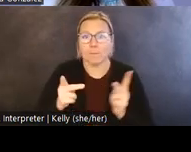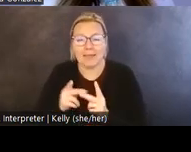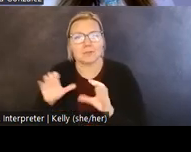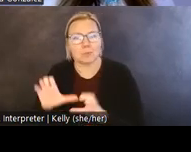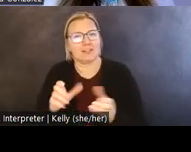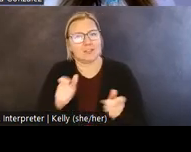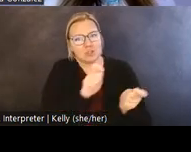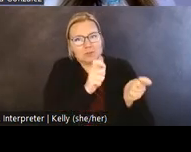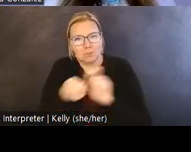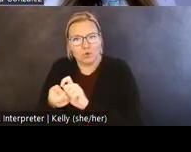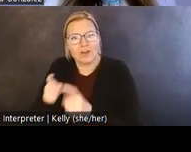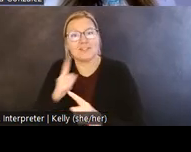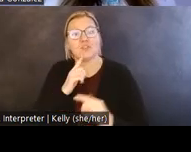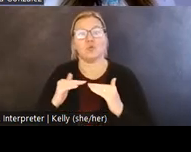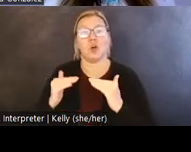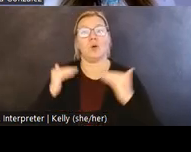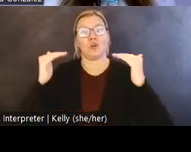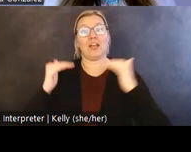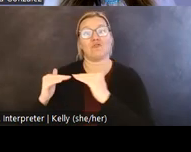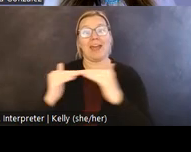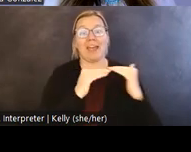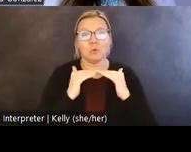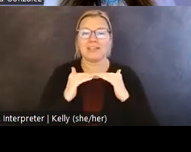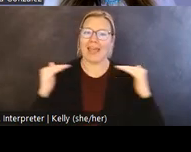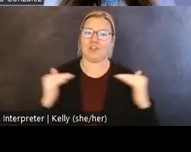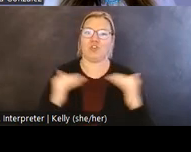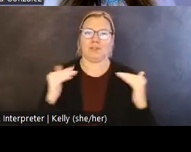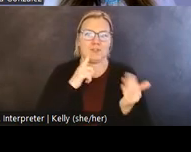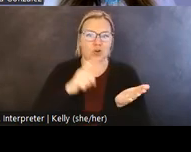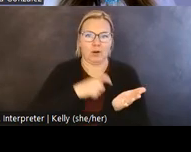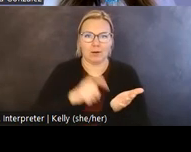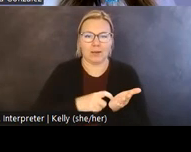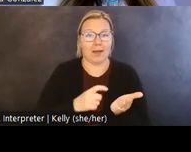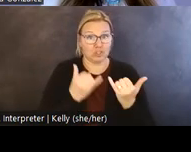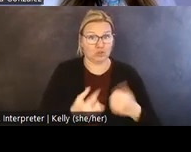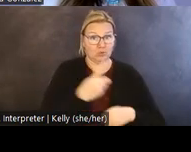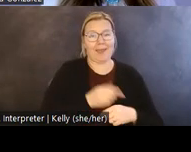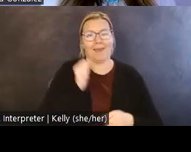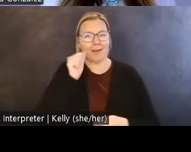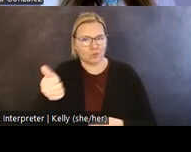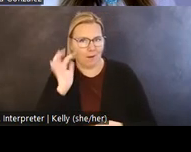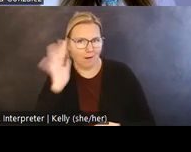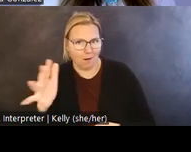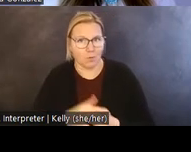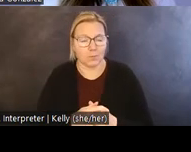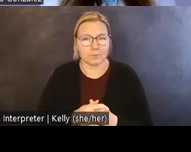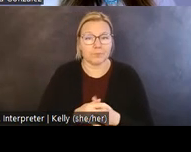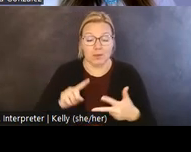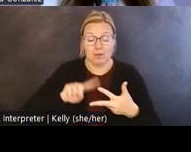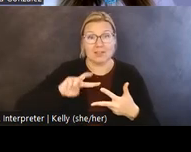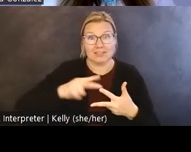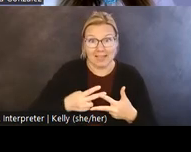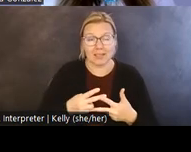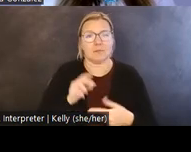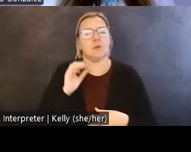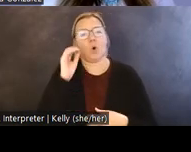us towards greater equity and justice and archaeology and beyond. Second, oral and documentary Indigenous